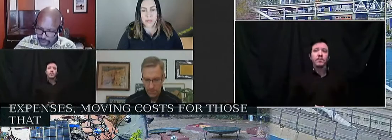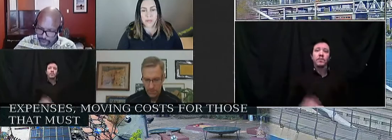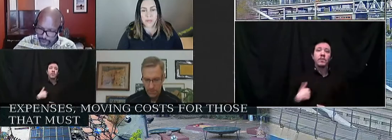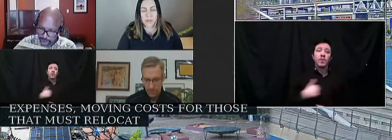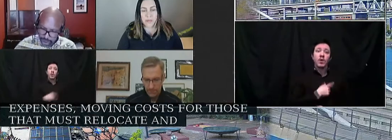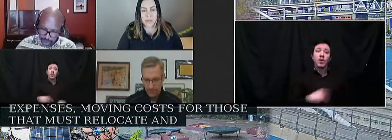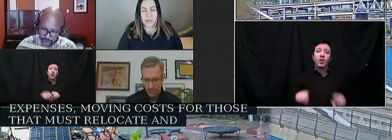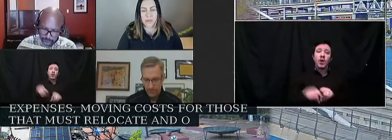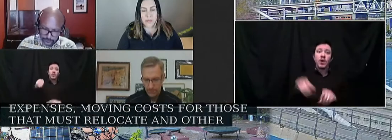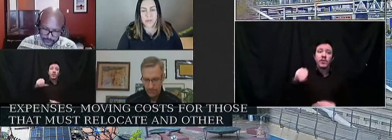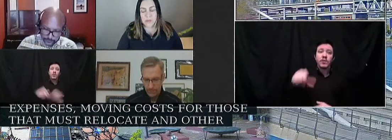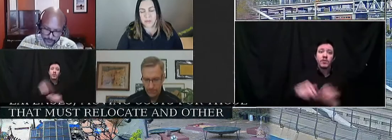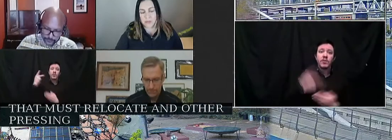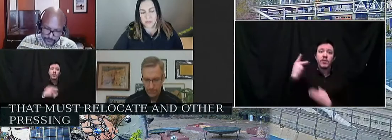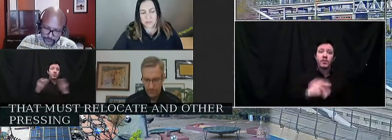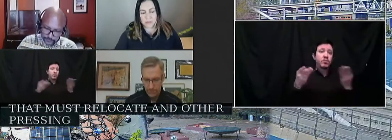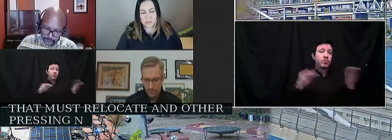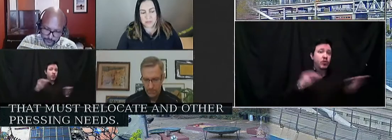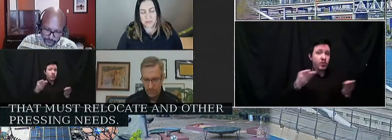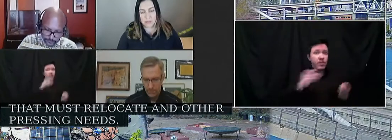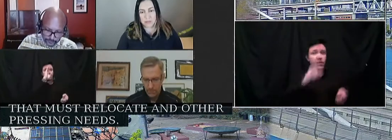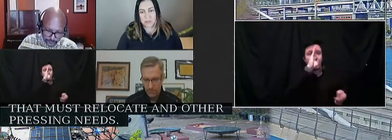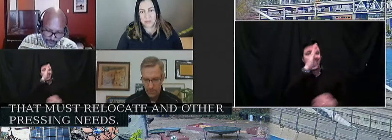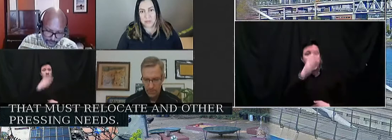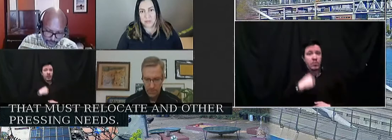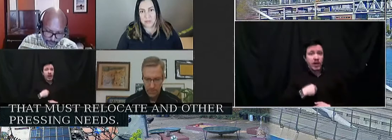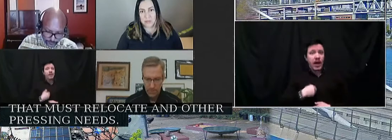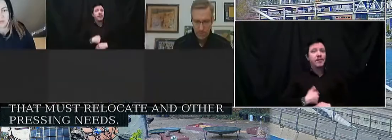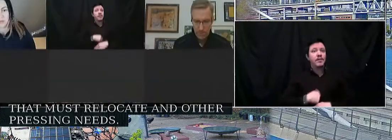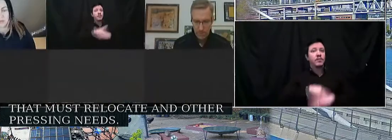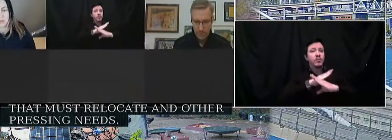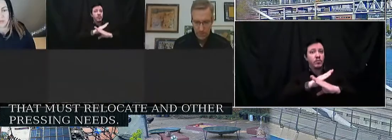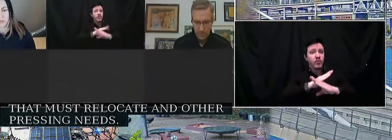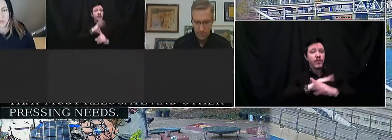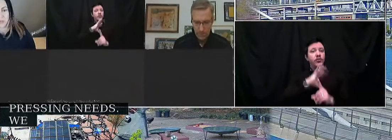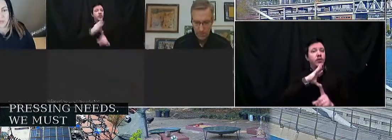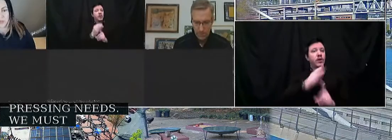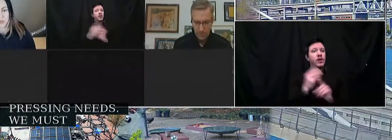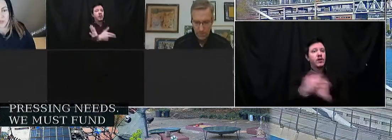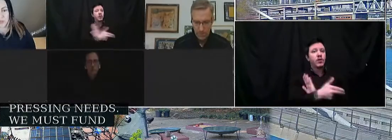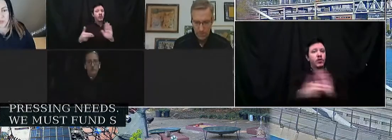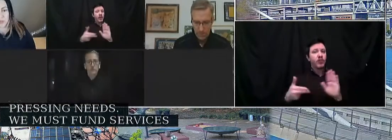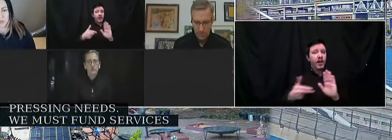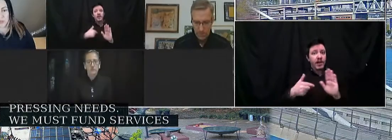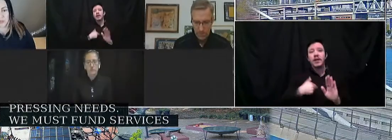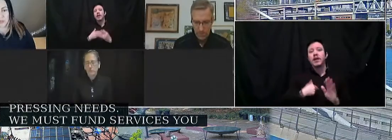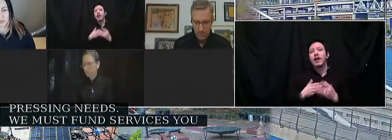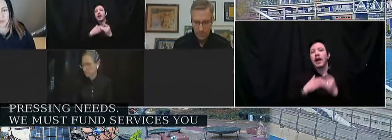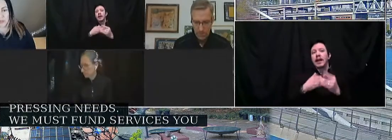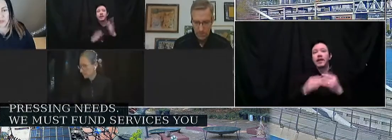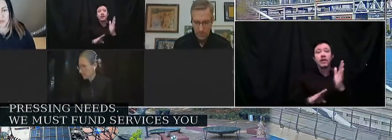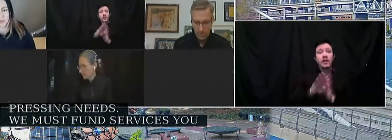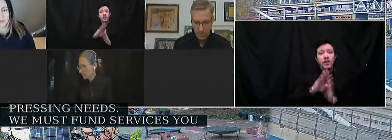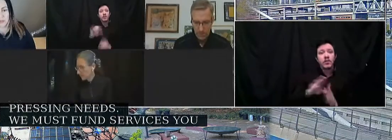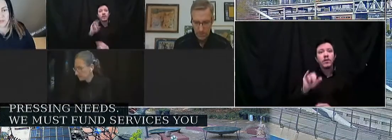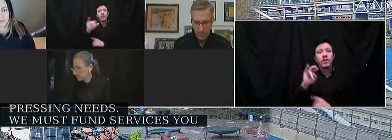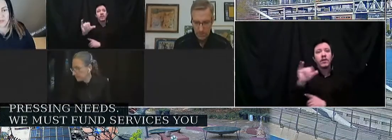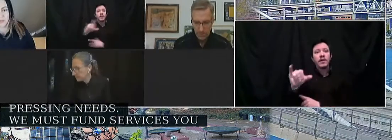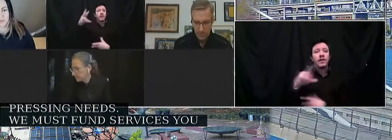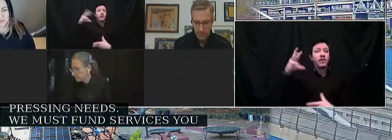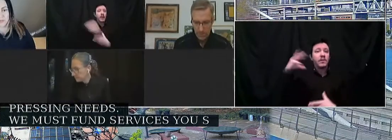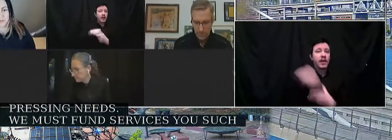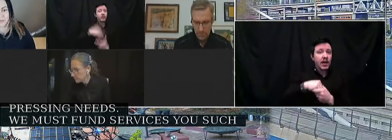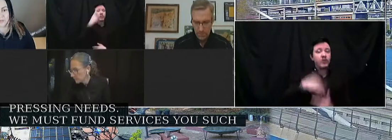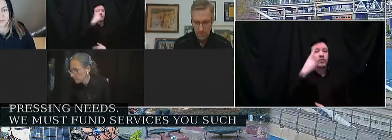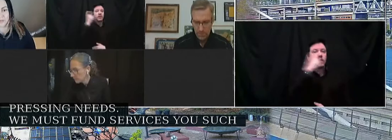must fund programs and services aimed at prevention such as cultural identity and leadership development, civic engagement, summer and after